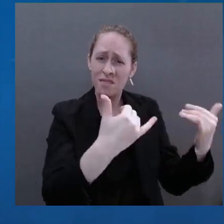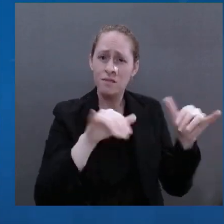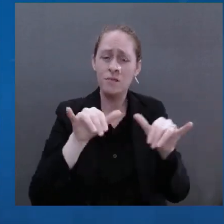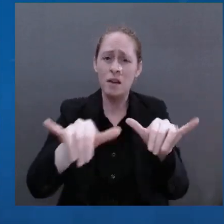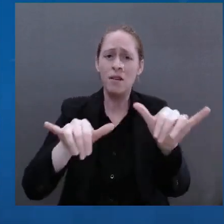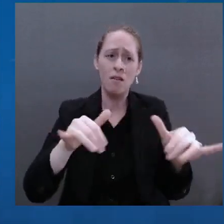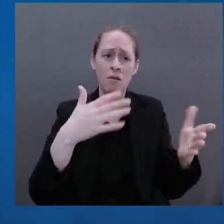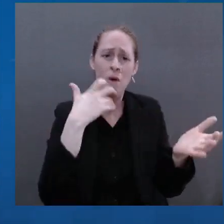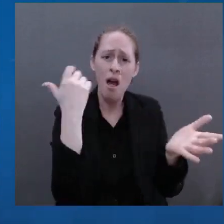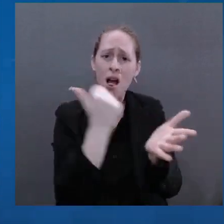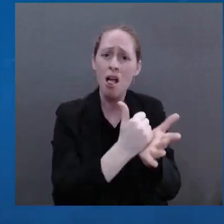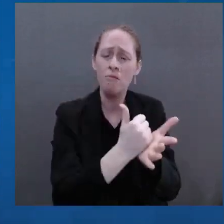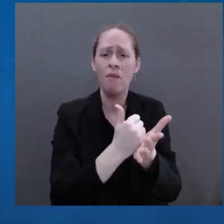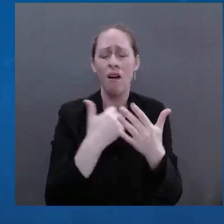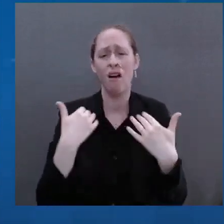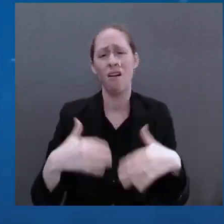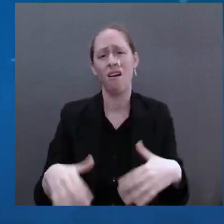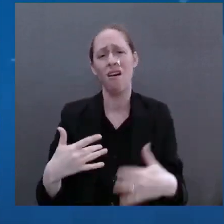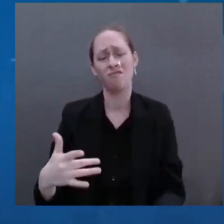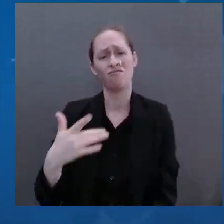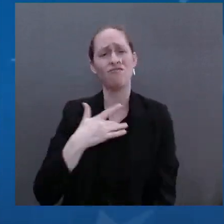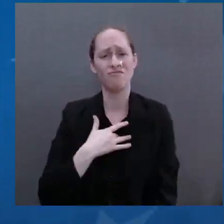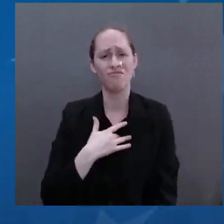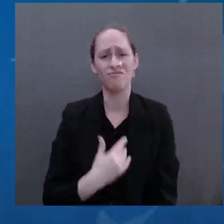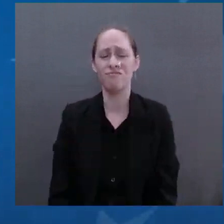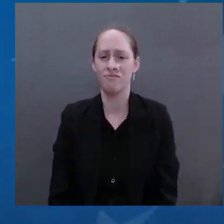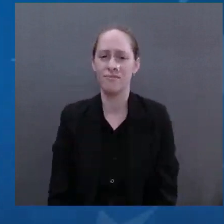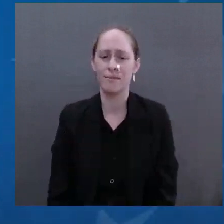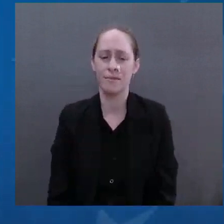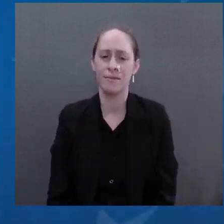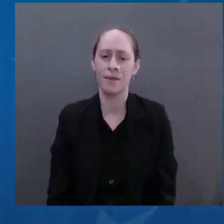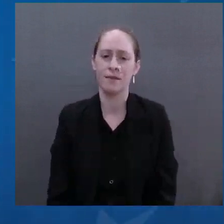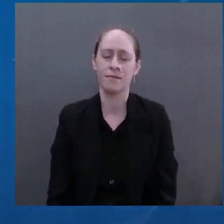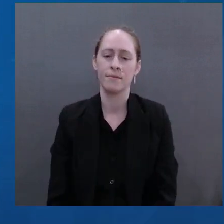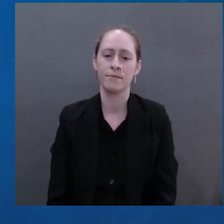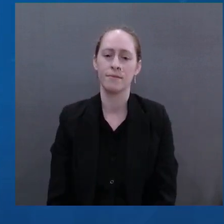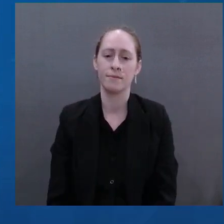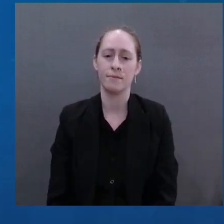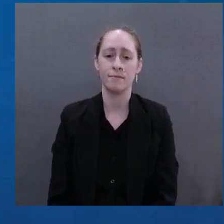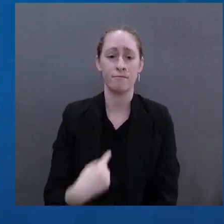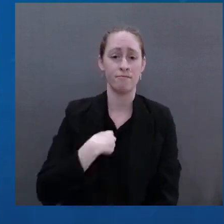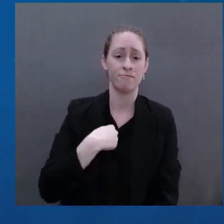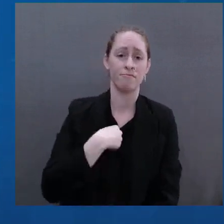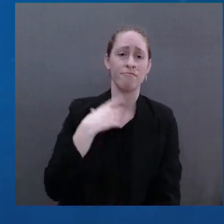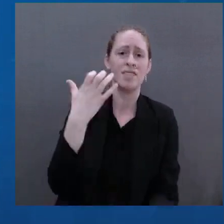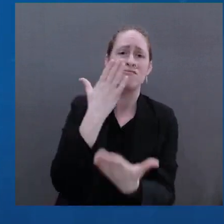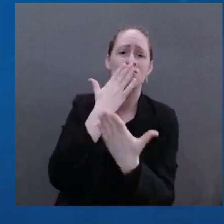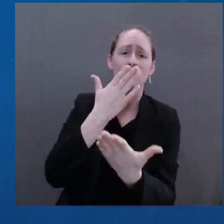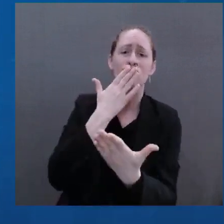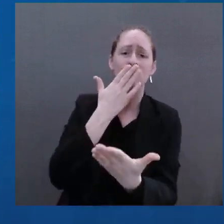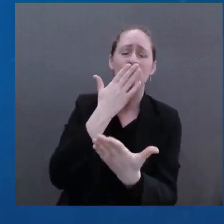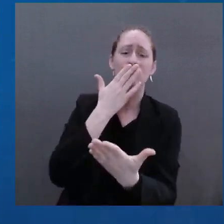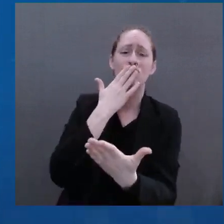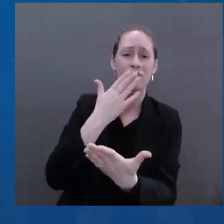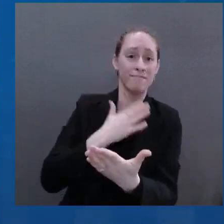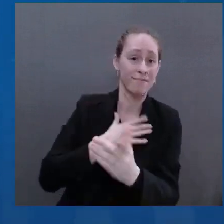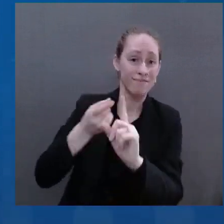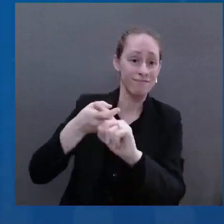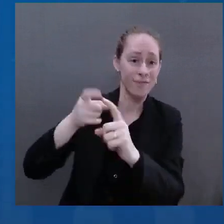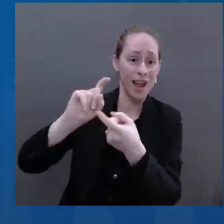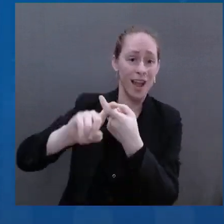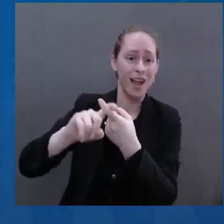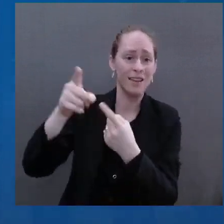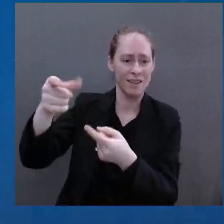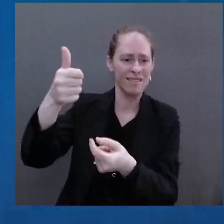I also want to thank my friend, and the great American chef, Jose Andres, and his team to help feeling those, feeding